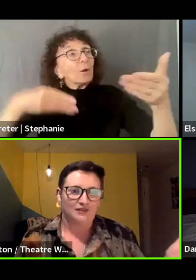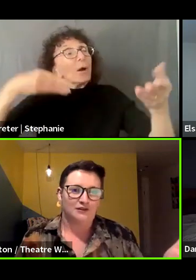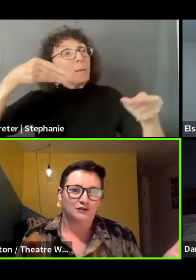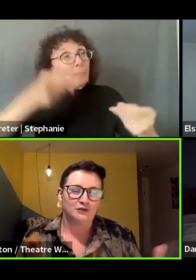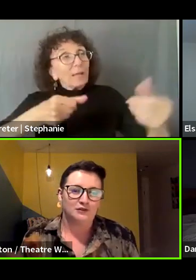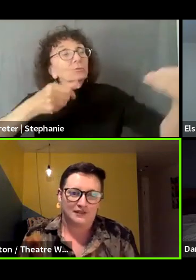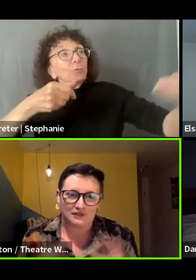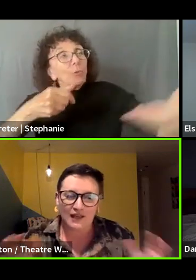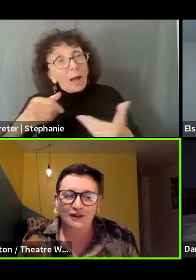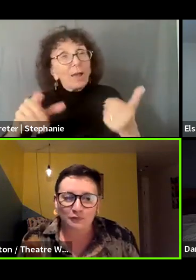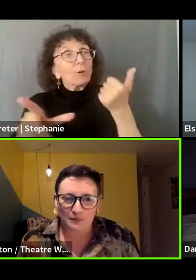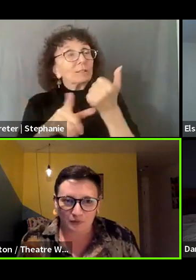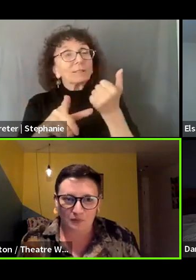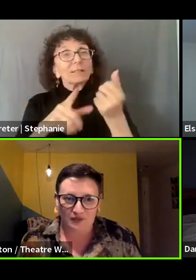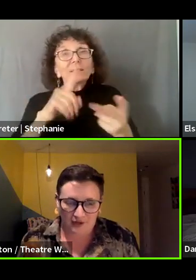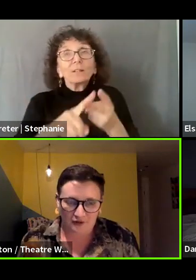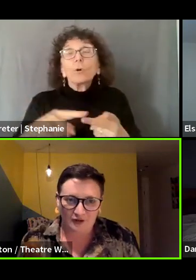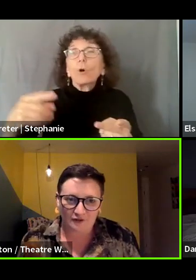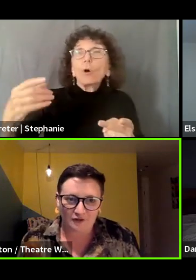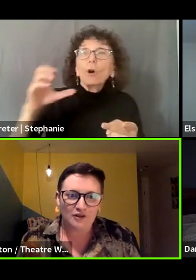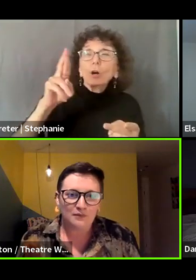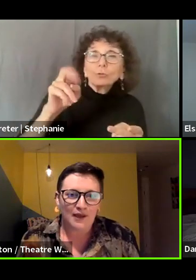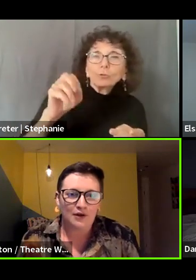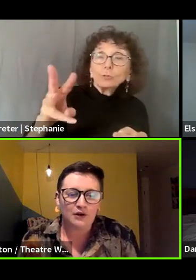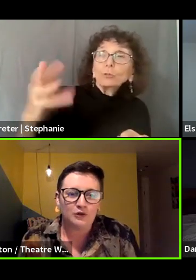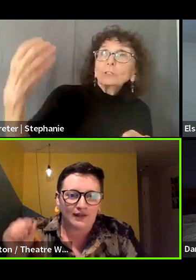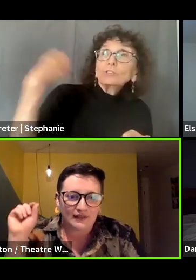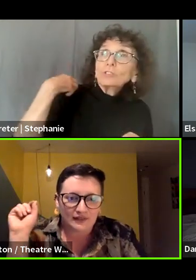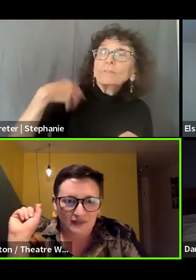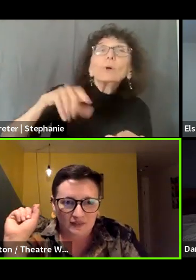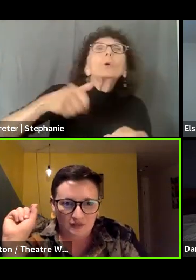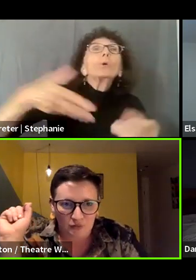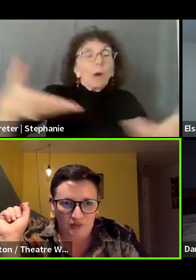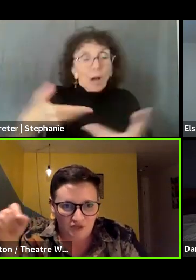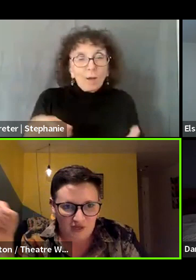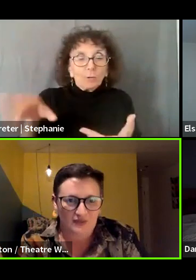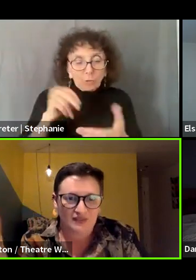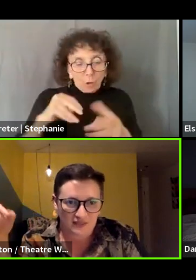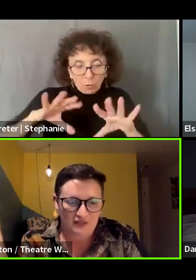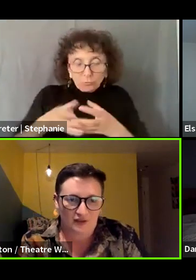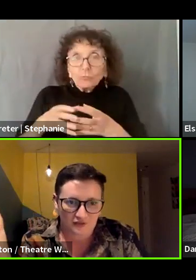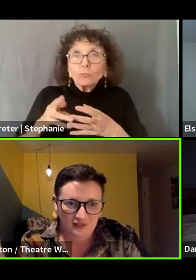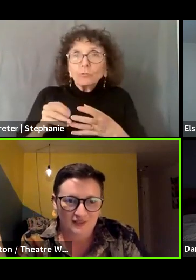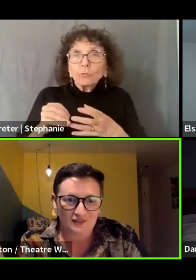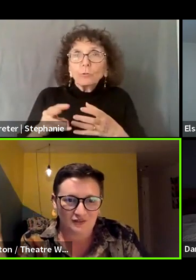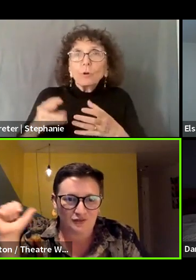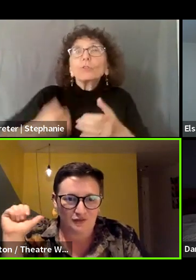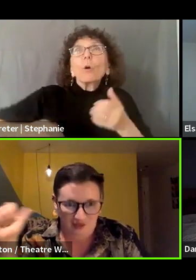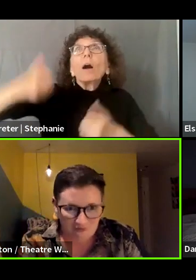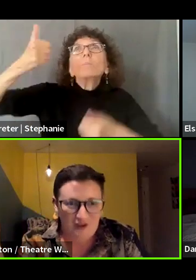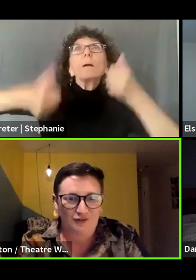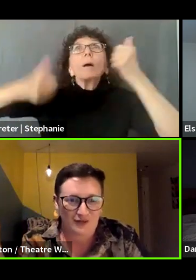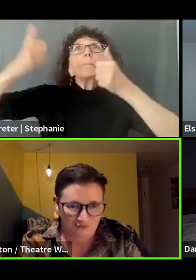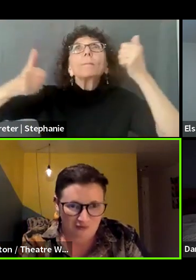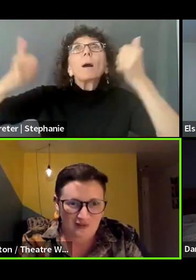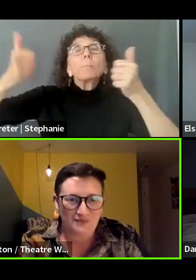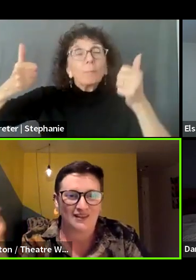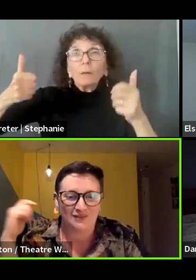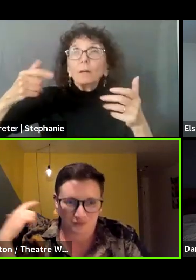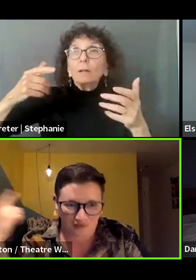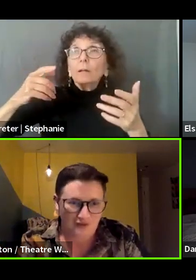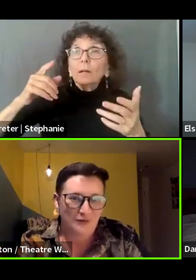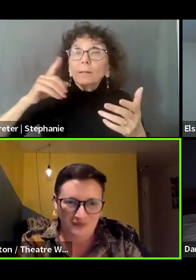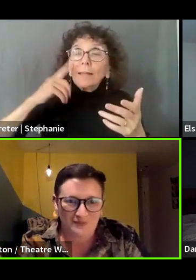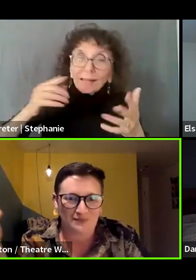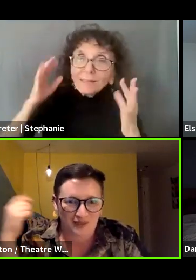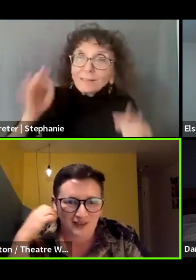hiring their crews. Like there's a lot of people with hiring power who can check these things off the list. Do they have a contract before they